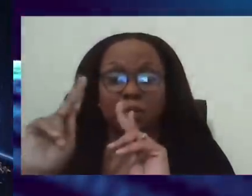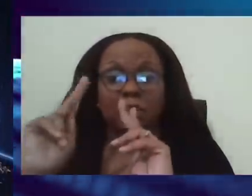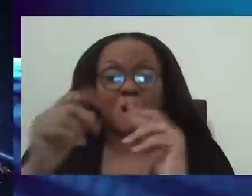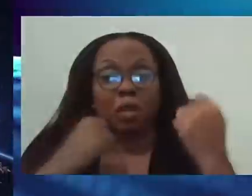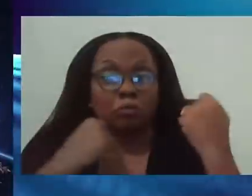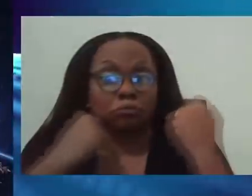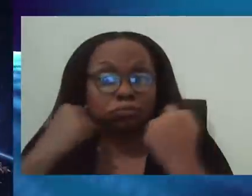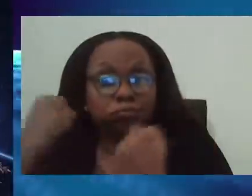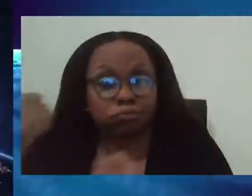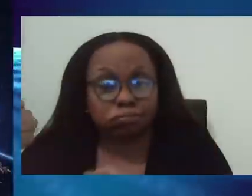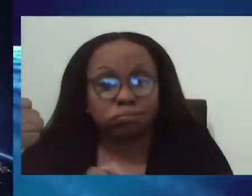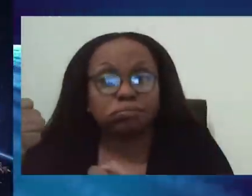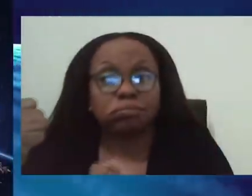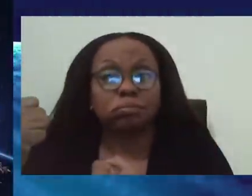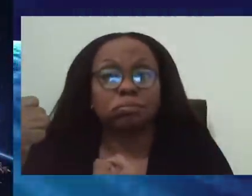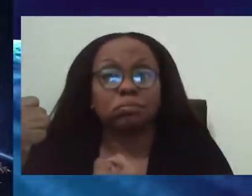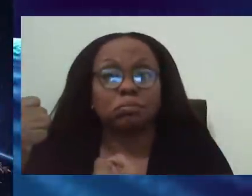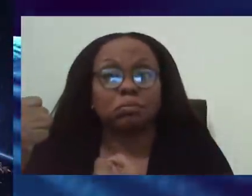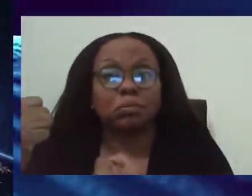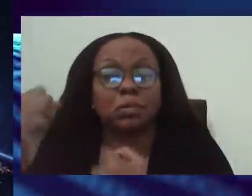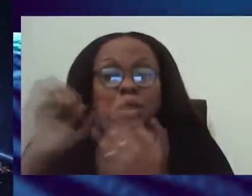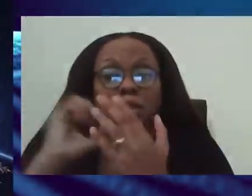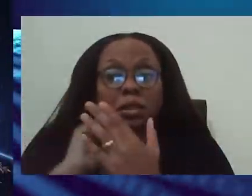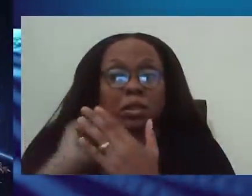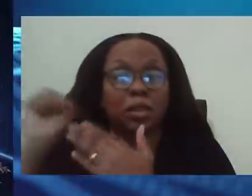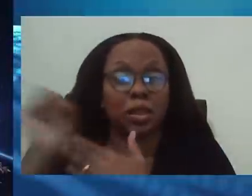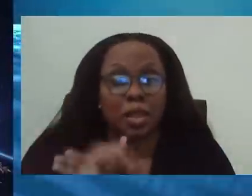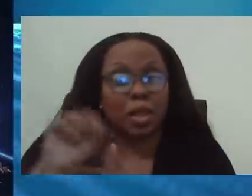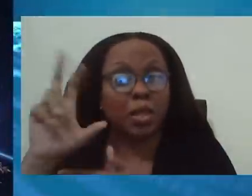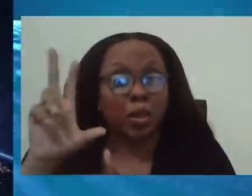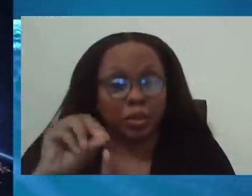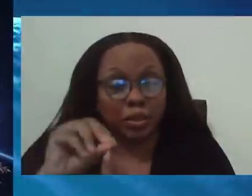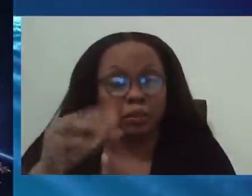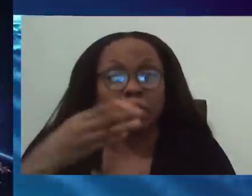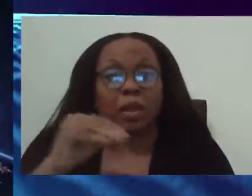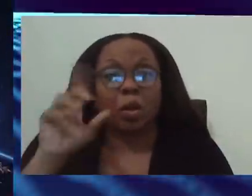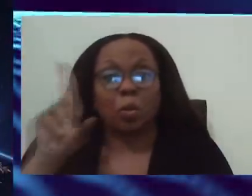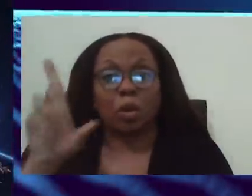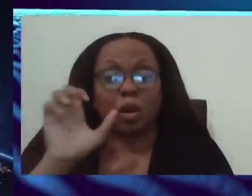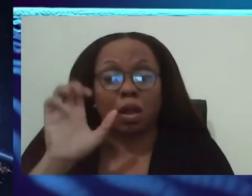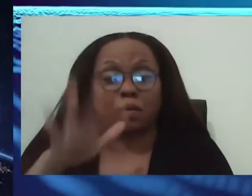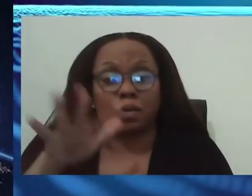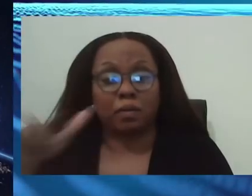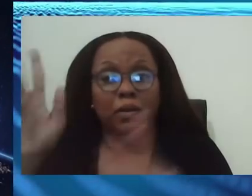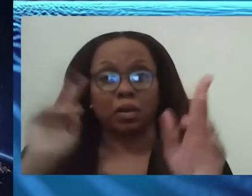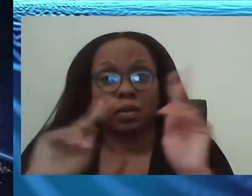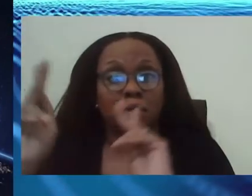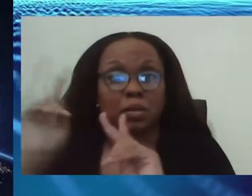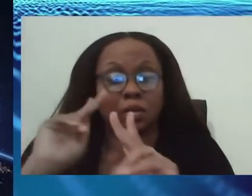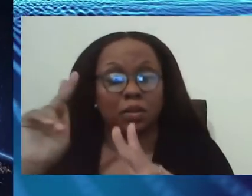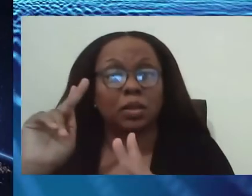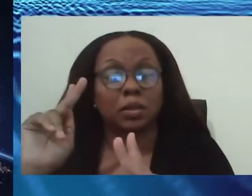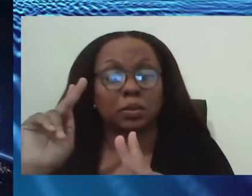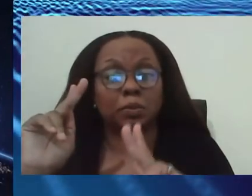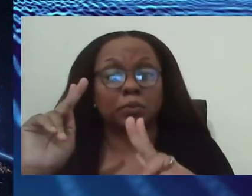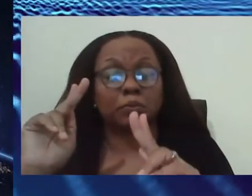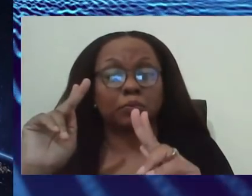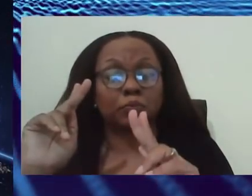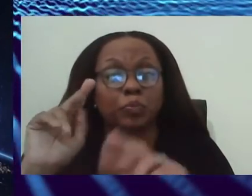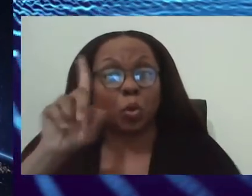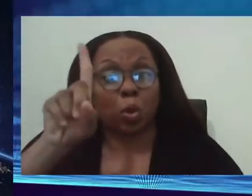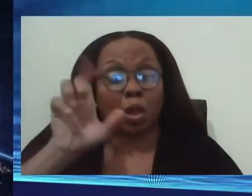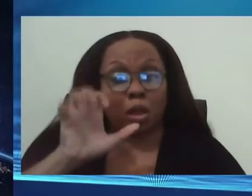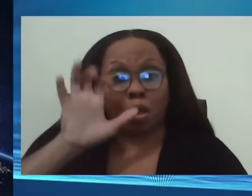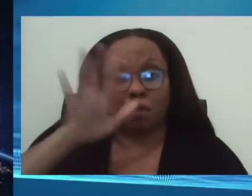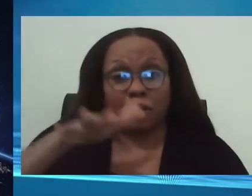start of this program on the 30th of September. And 155 persons at the point in time of contact that